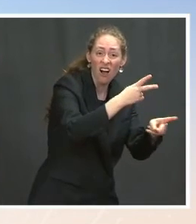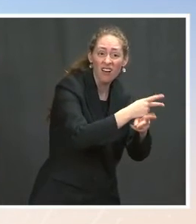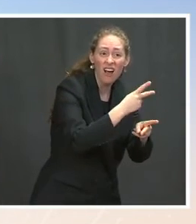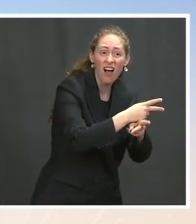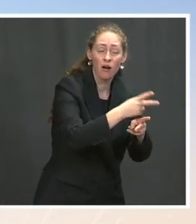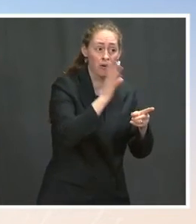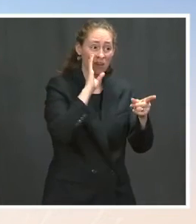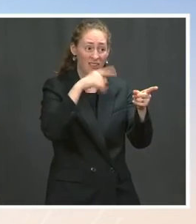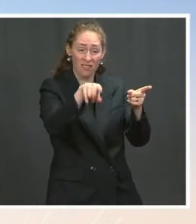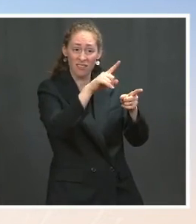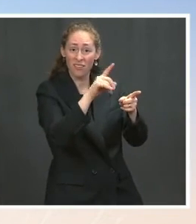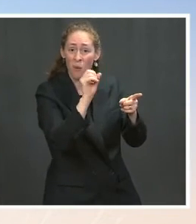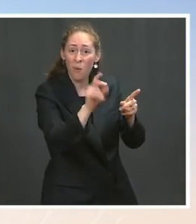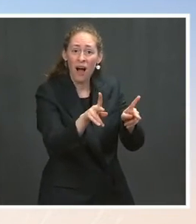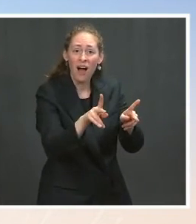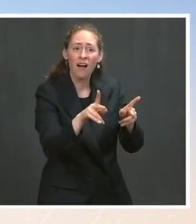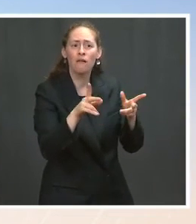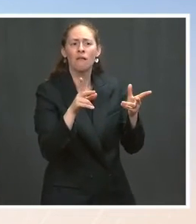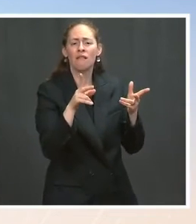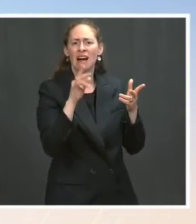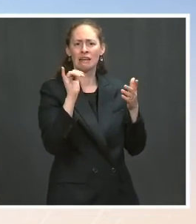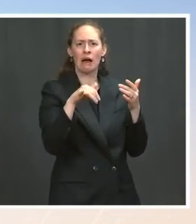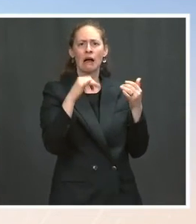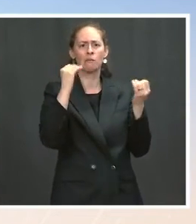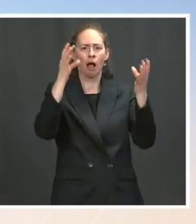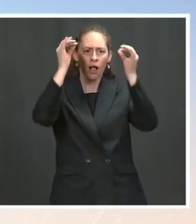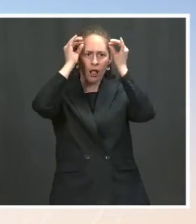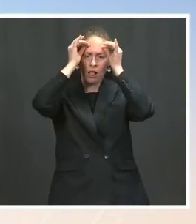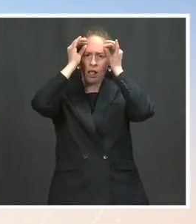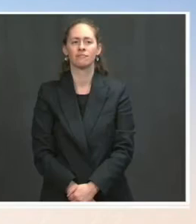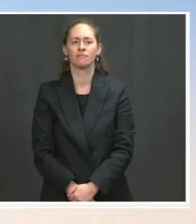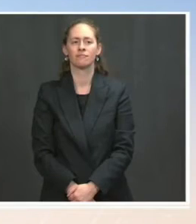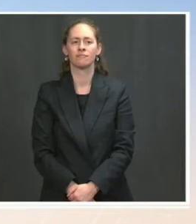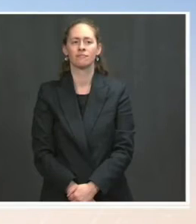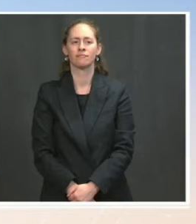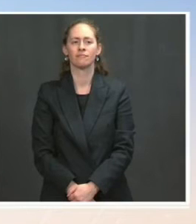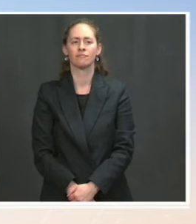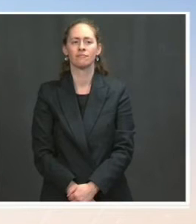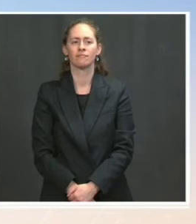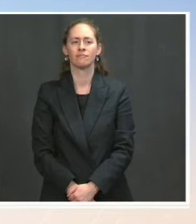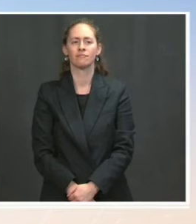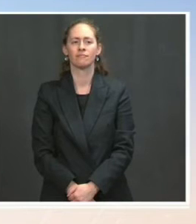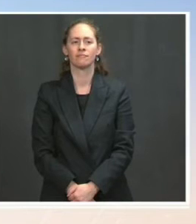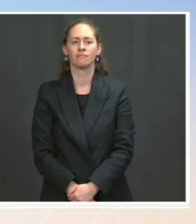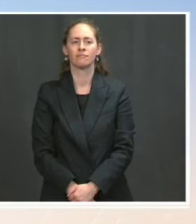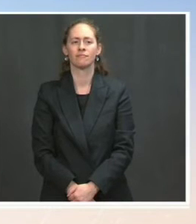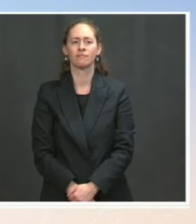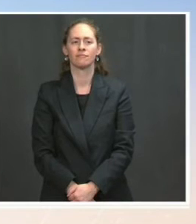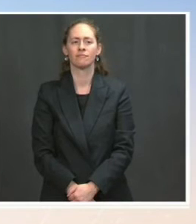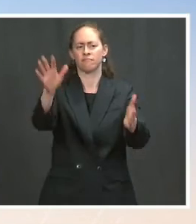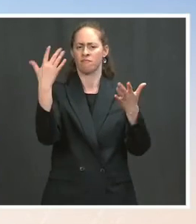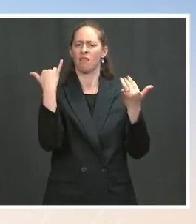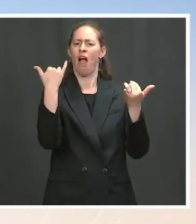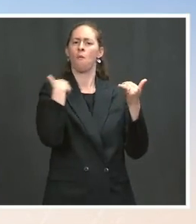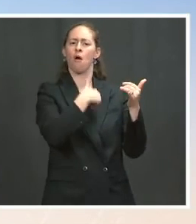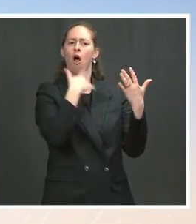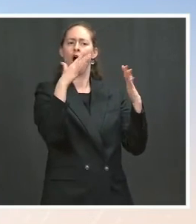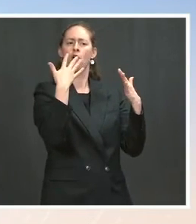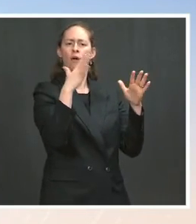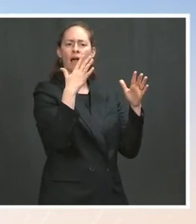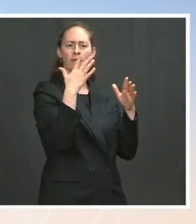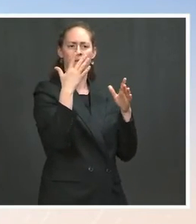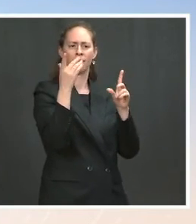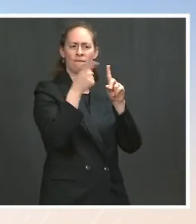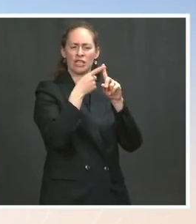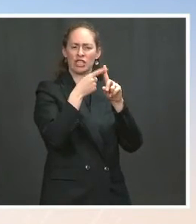factors that are consistent with uh the examples and reasons i just provided and we were at a phase just a several weeks ago and you cover this closely